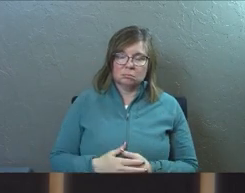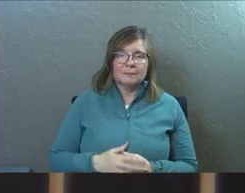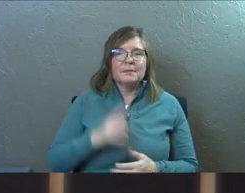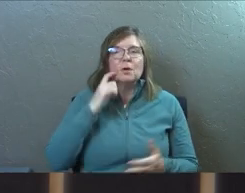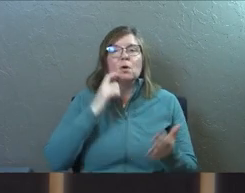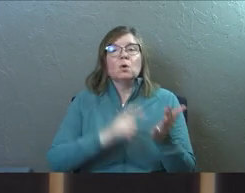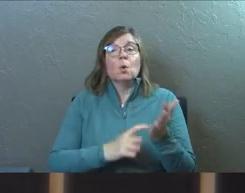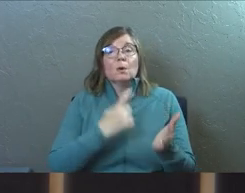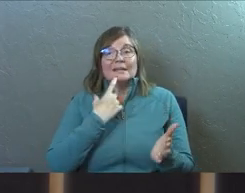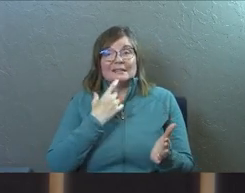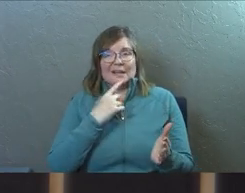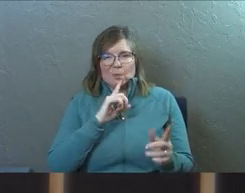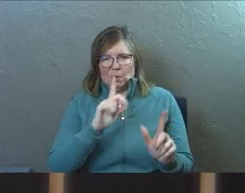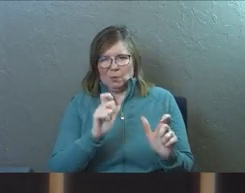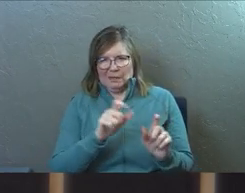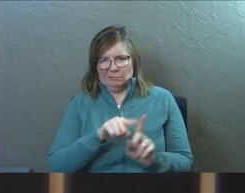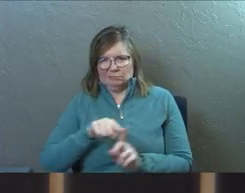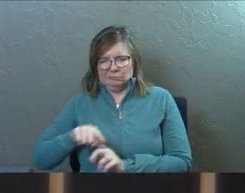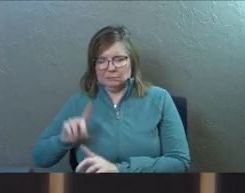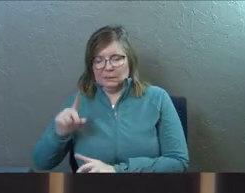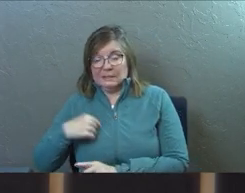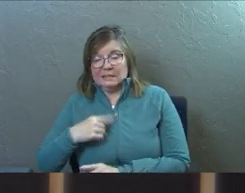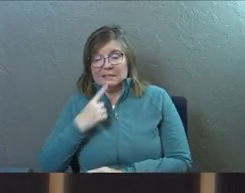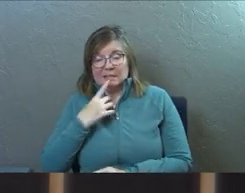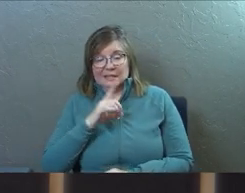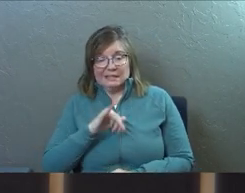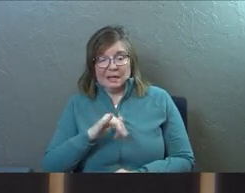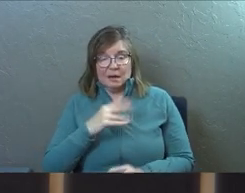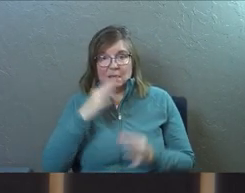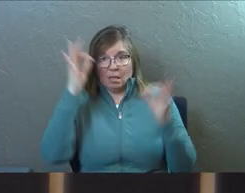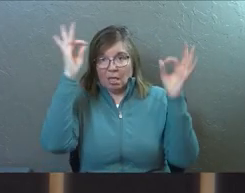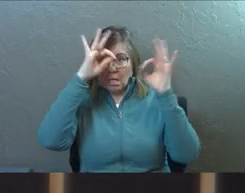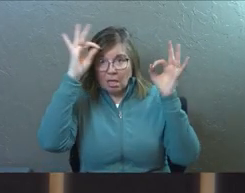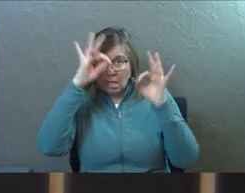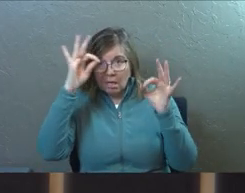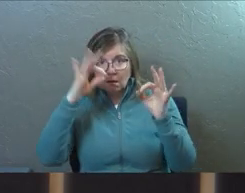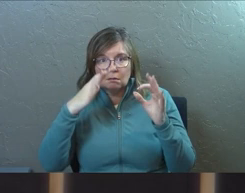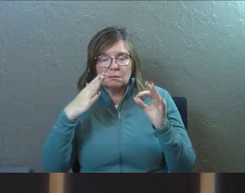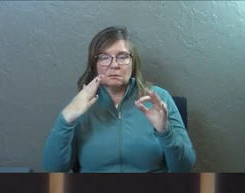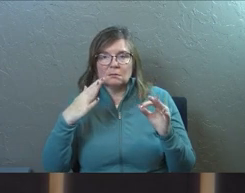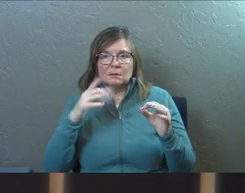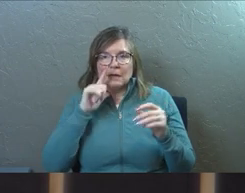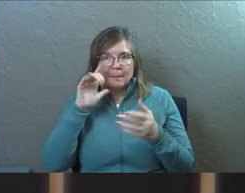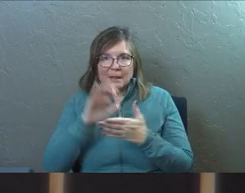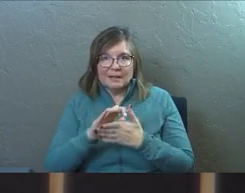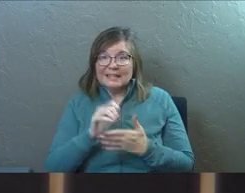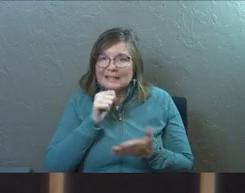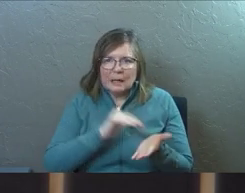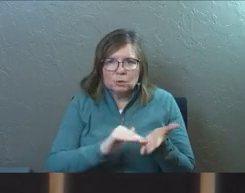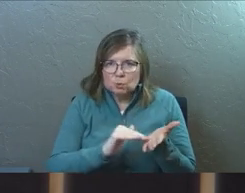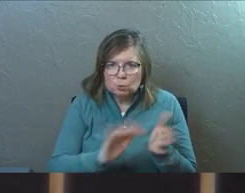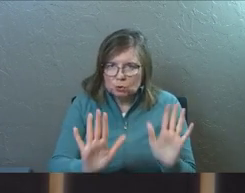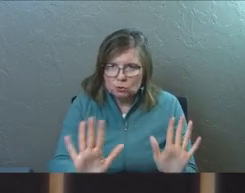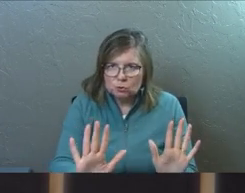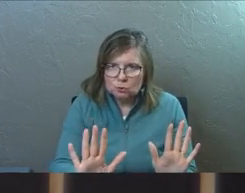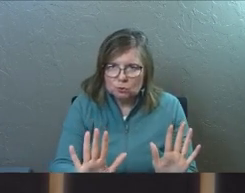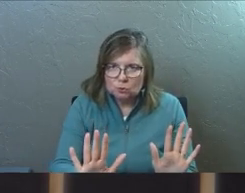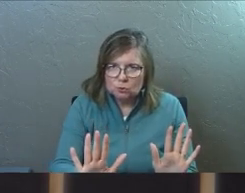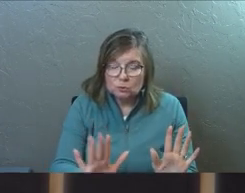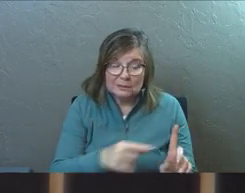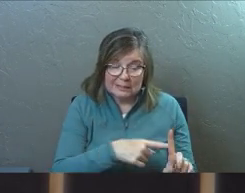Notice he says, just a real quick note. He says he did it in ignorance and unbelief. That is not him making excuses for himself.